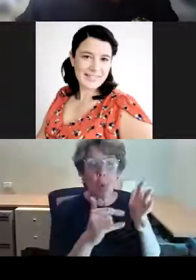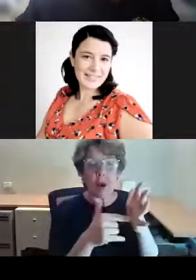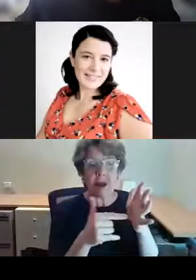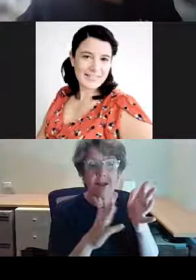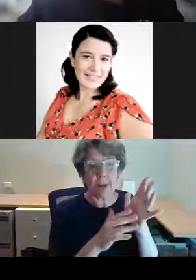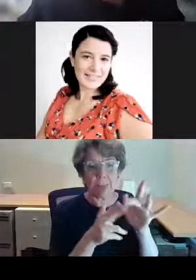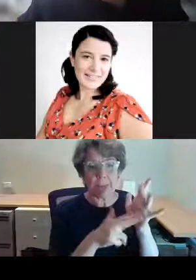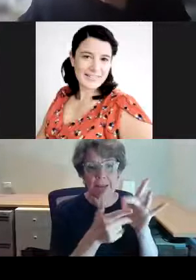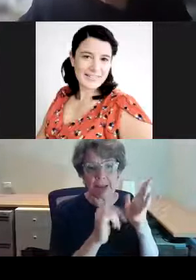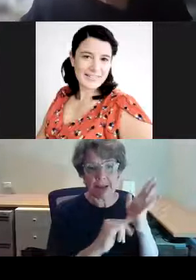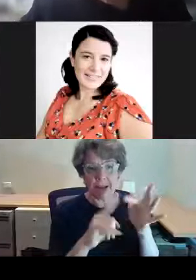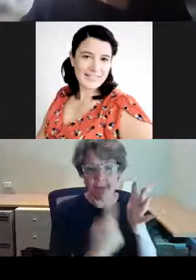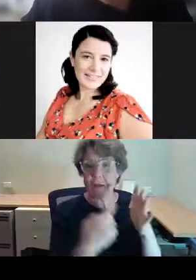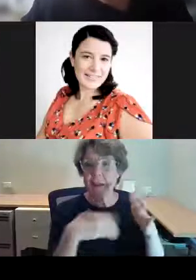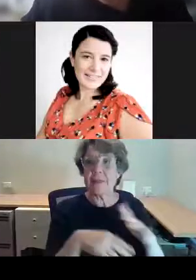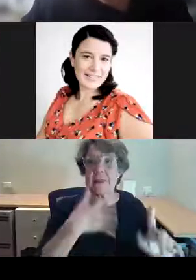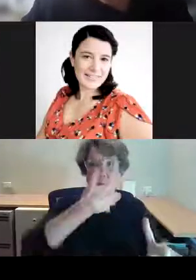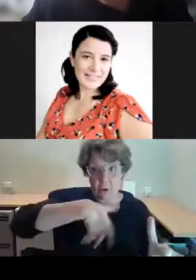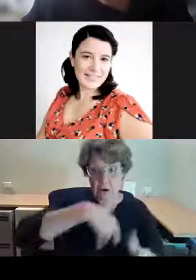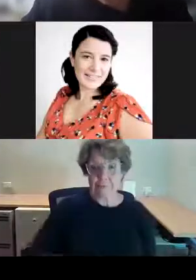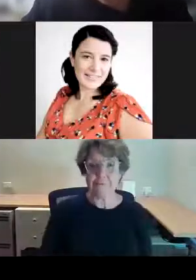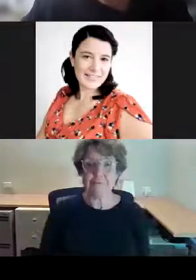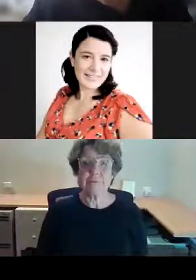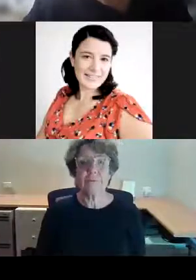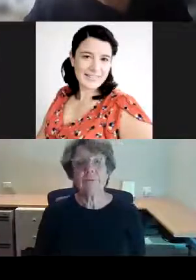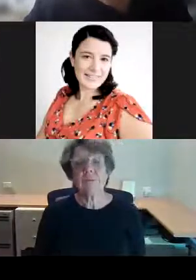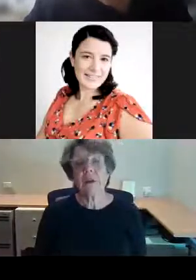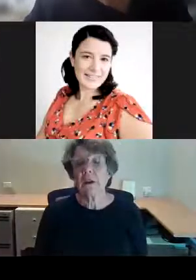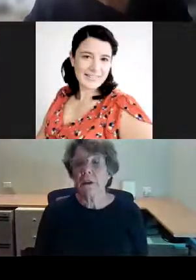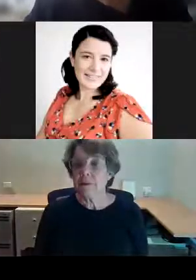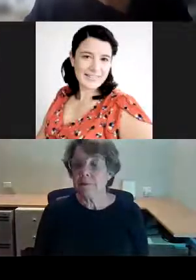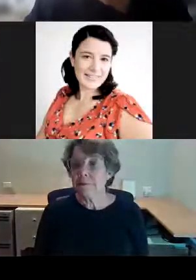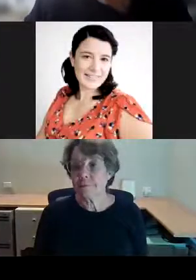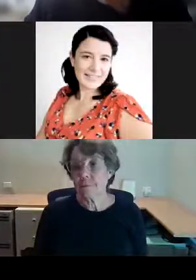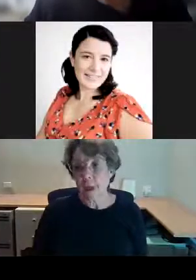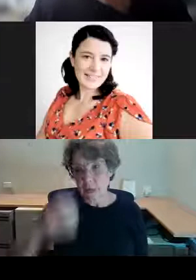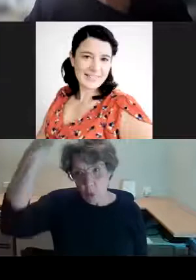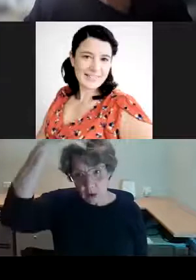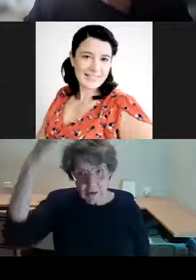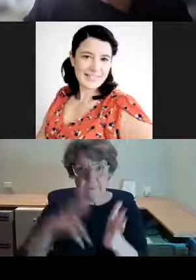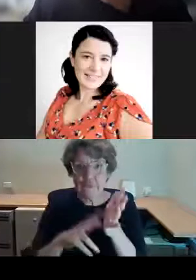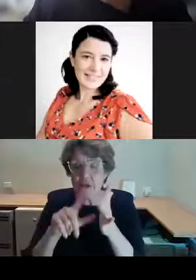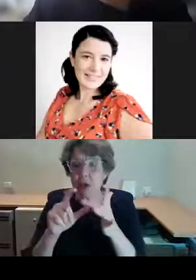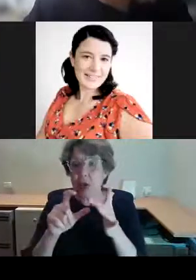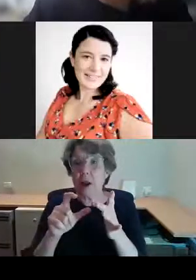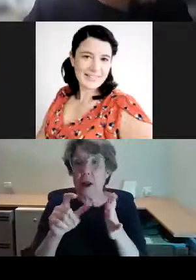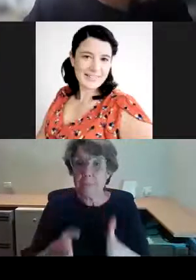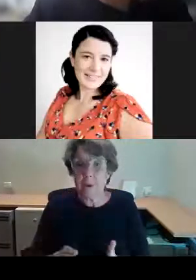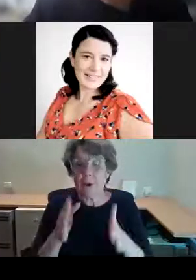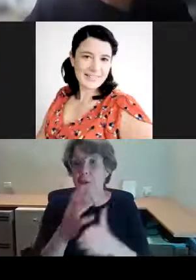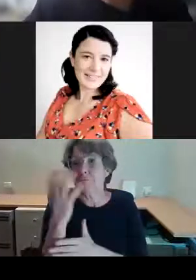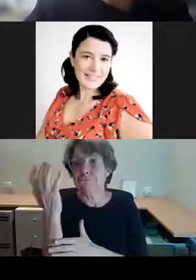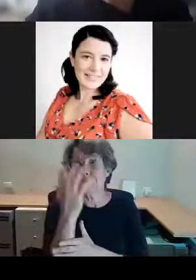Like the Sydney Town Hall, the Queen Victoria building has a really extraordinary roof. This